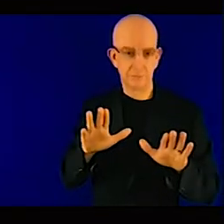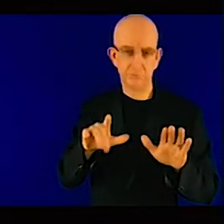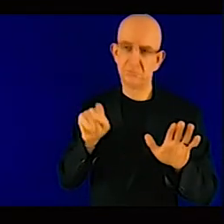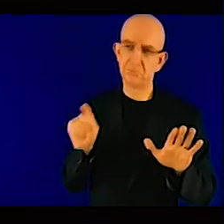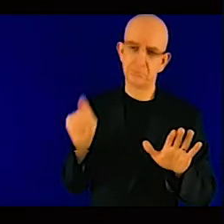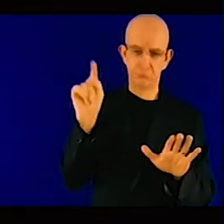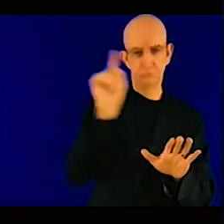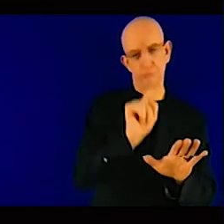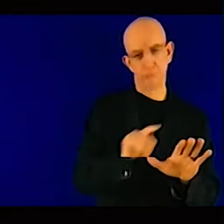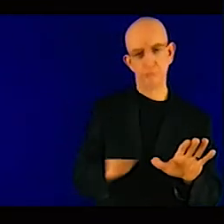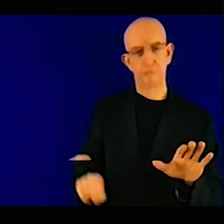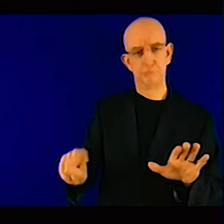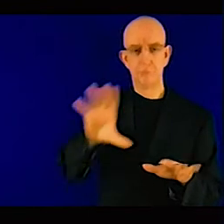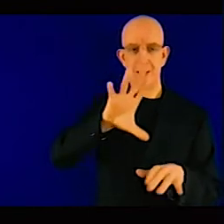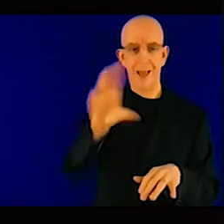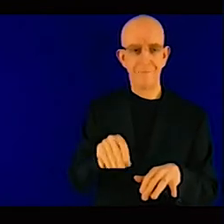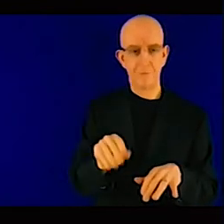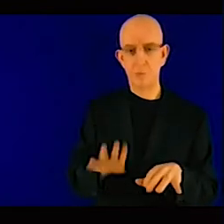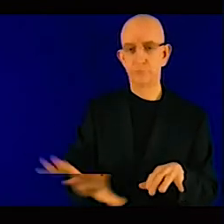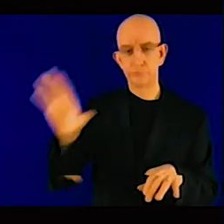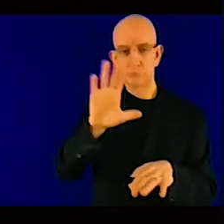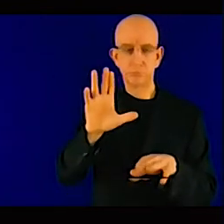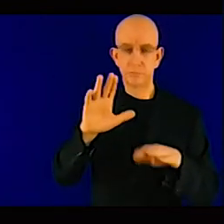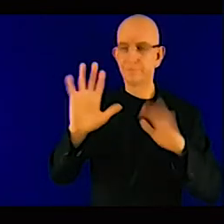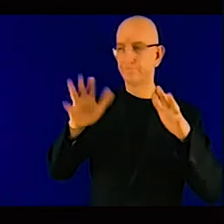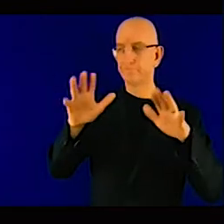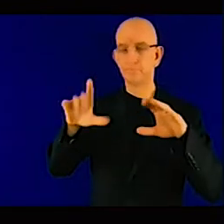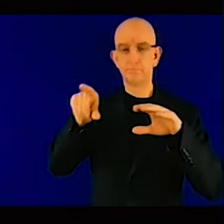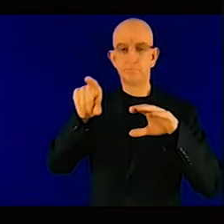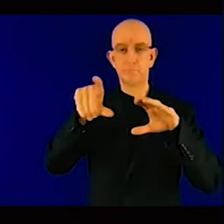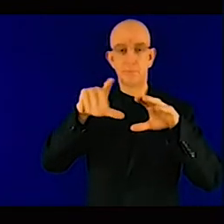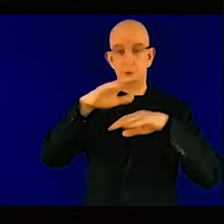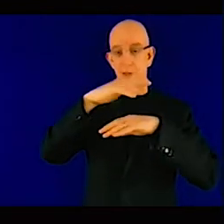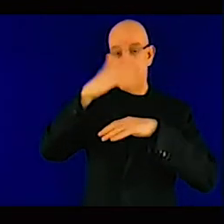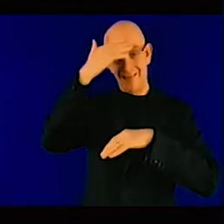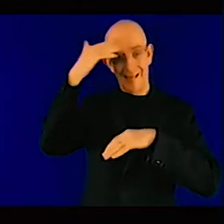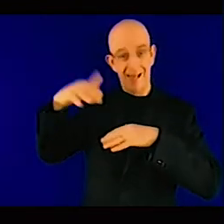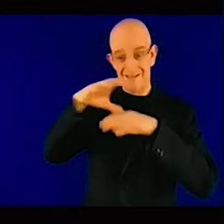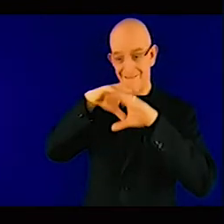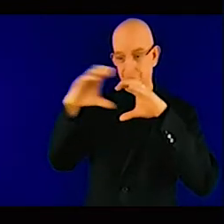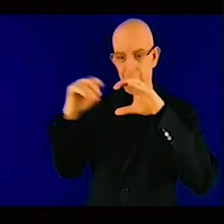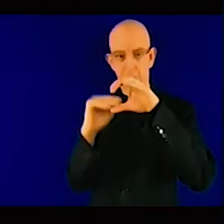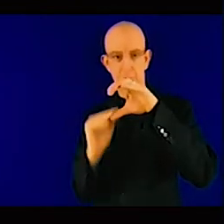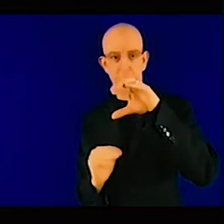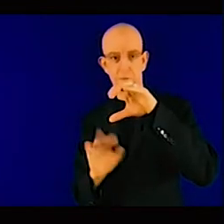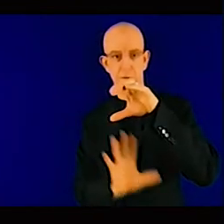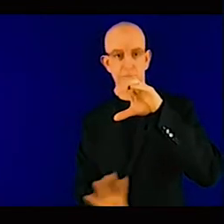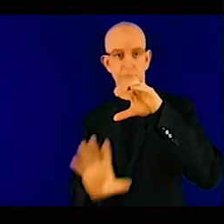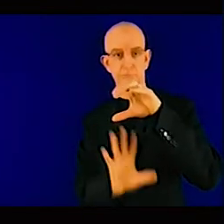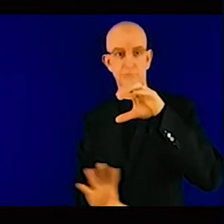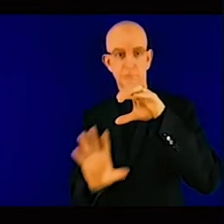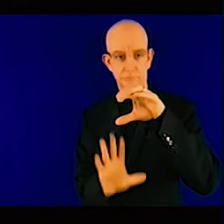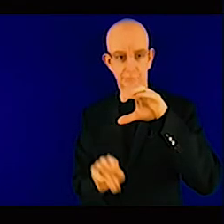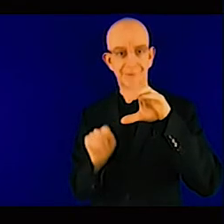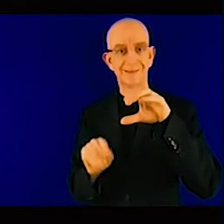by poor people. I think that is a constraint that will definitely, uh,